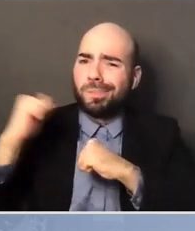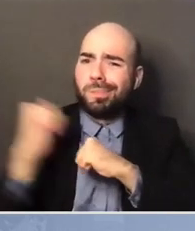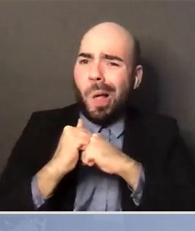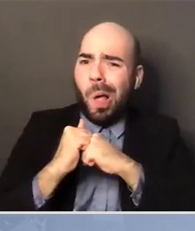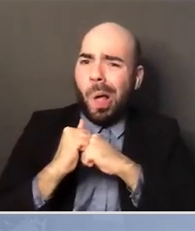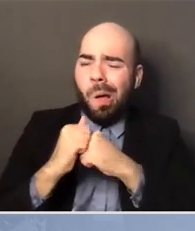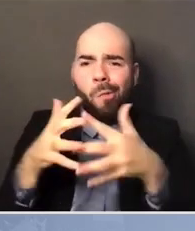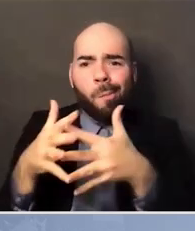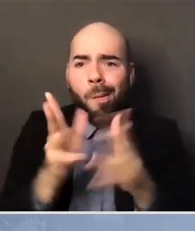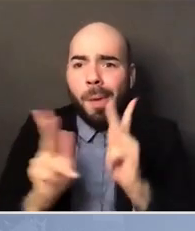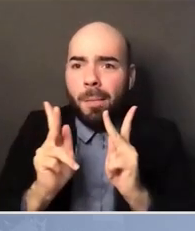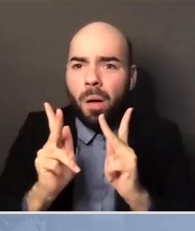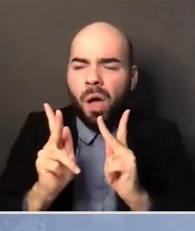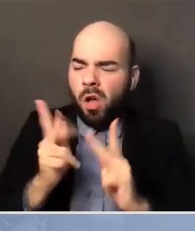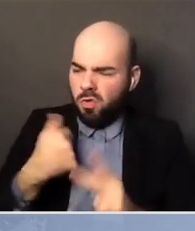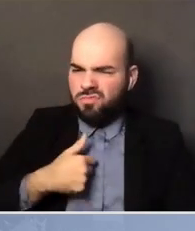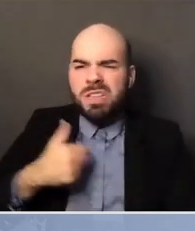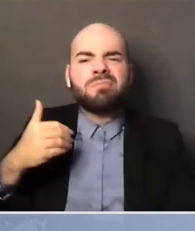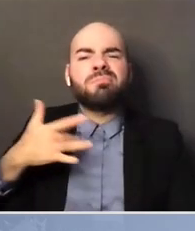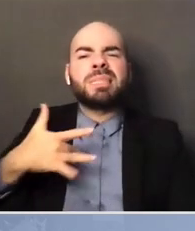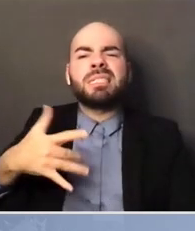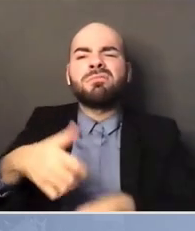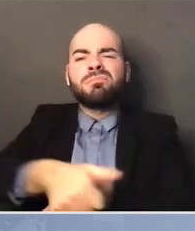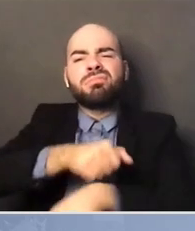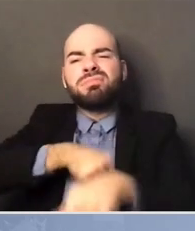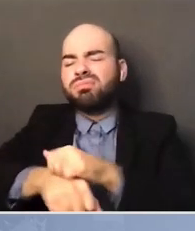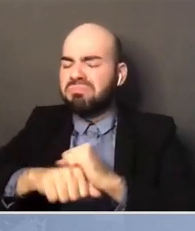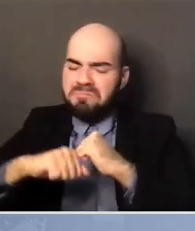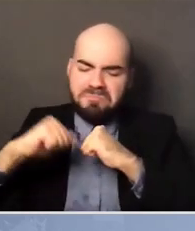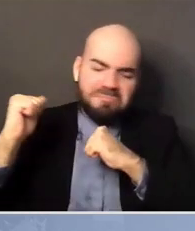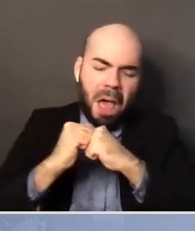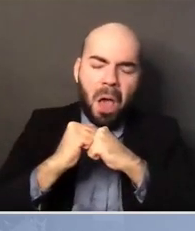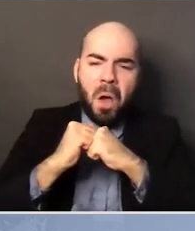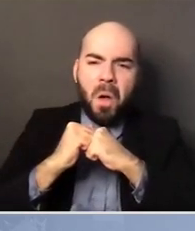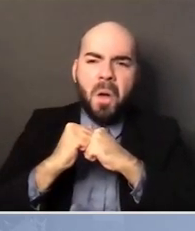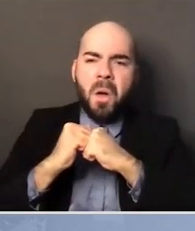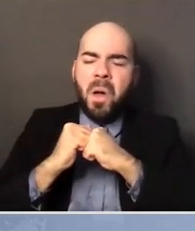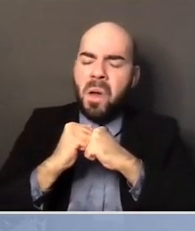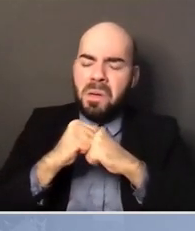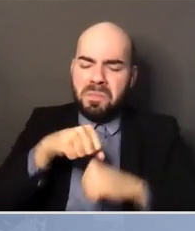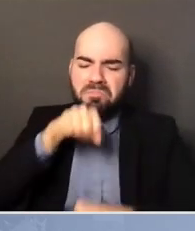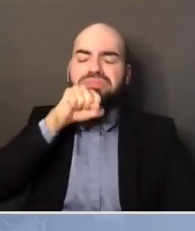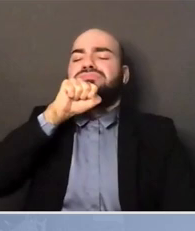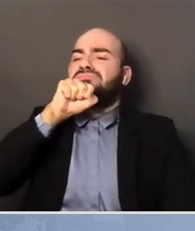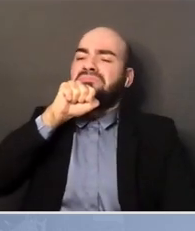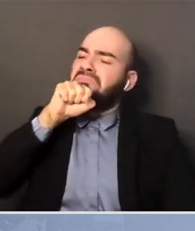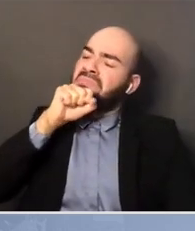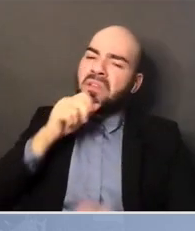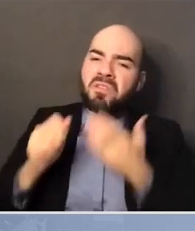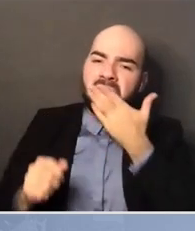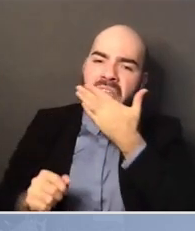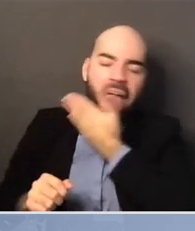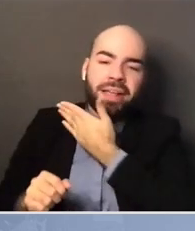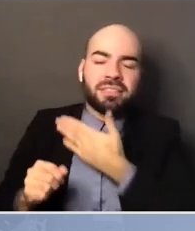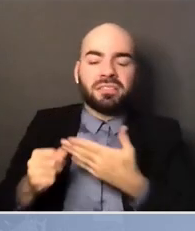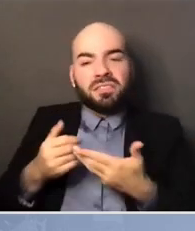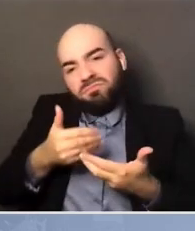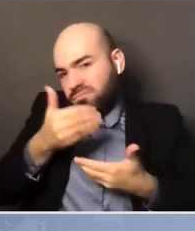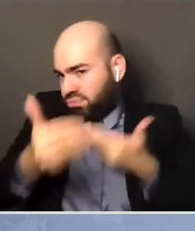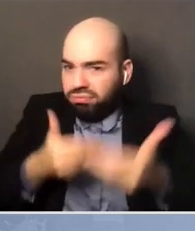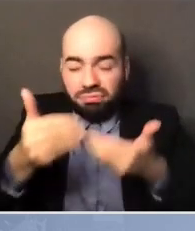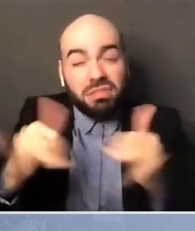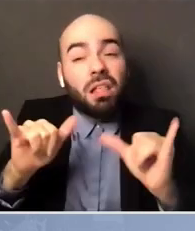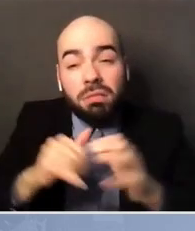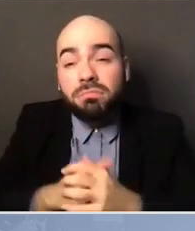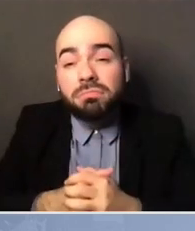on through to the next stage. And I have never given up that sense